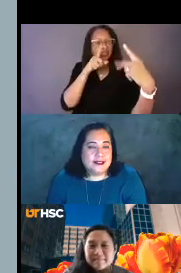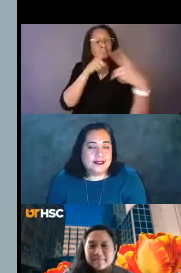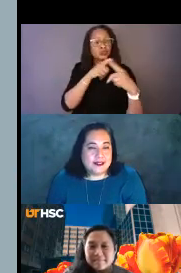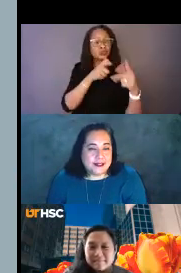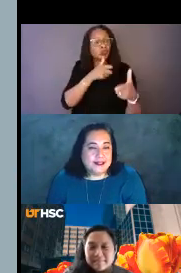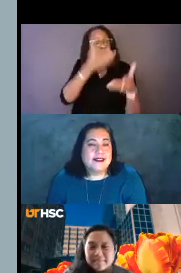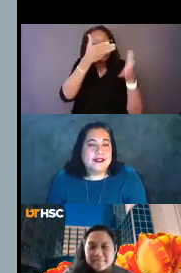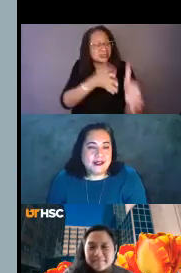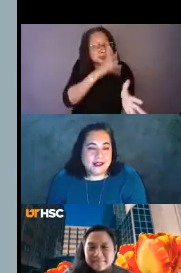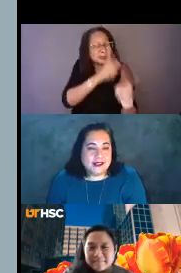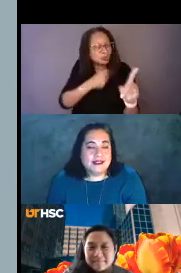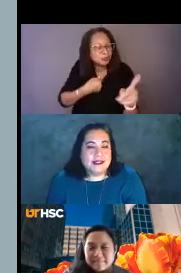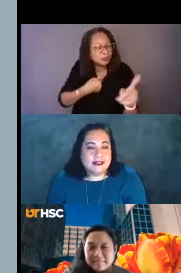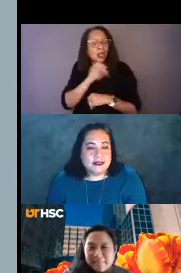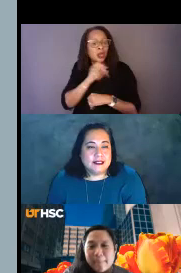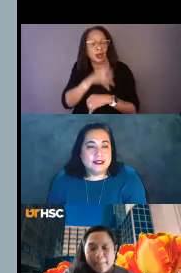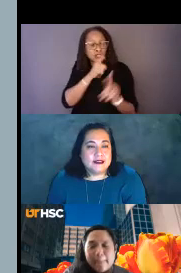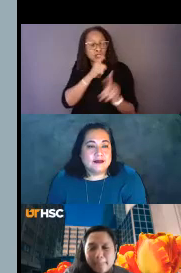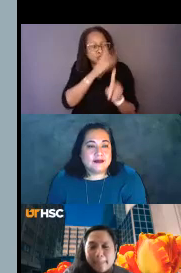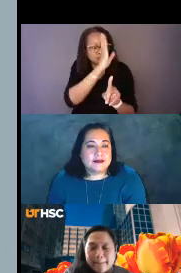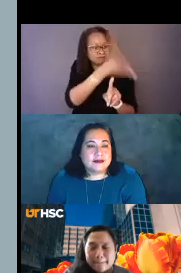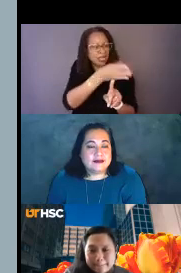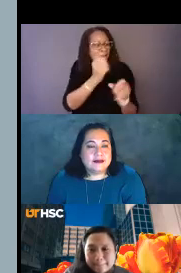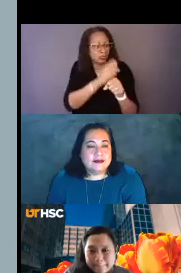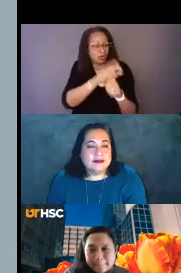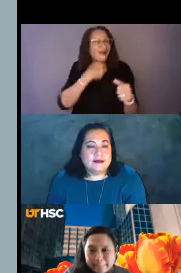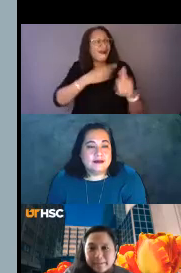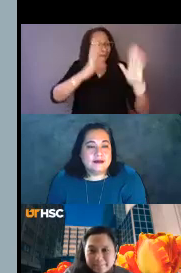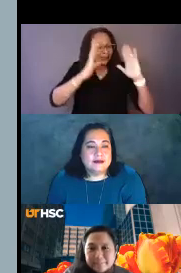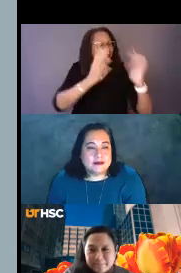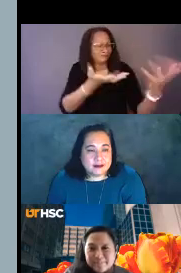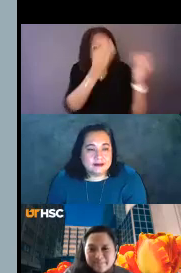is speaking to me or I'm talking to to make sure that they know that I am paying attention.